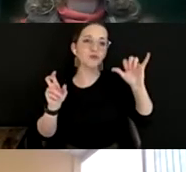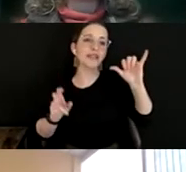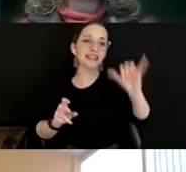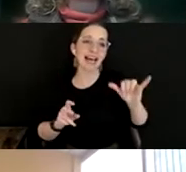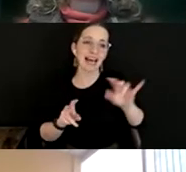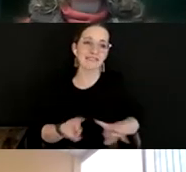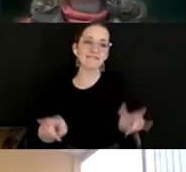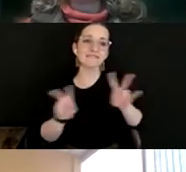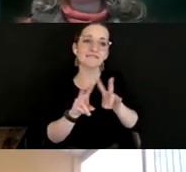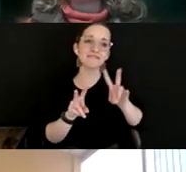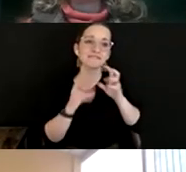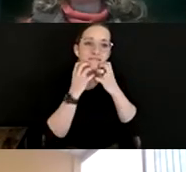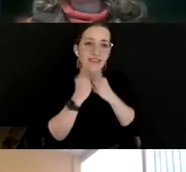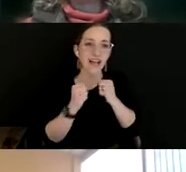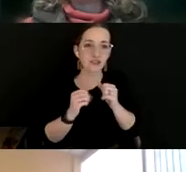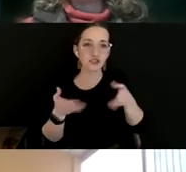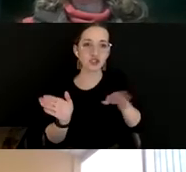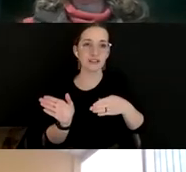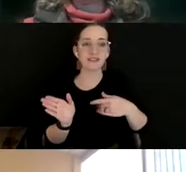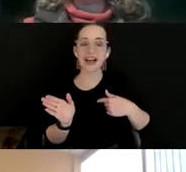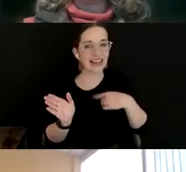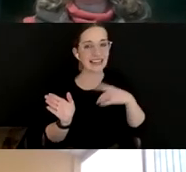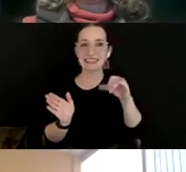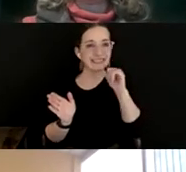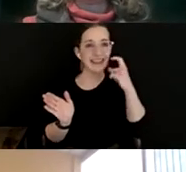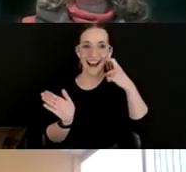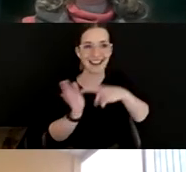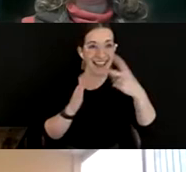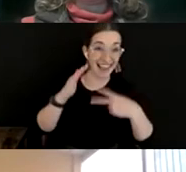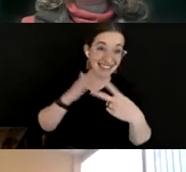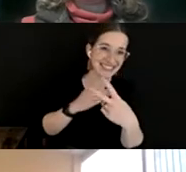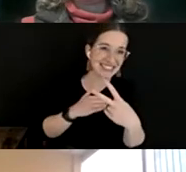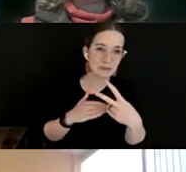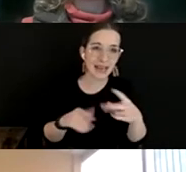anticipated as we replace staff coming back.